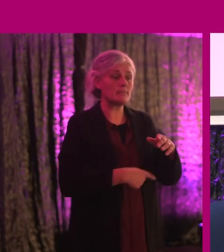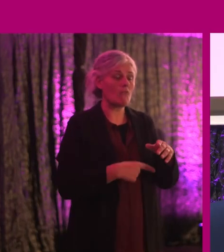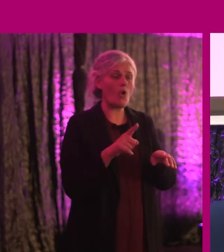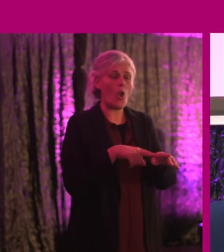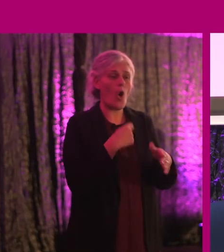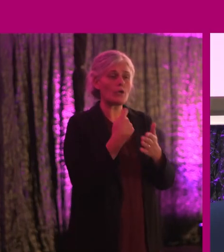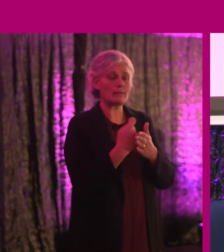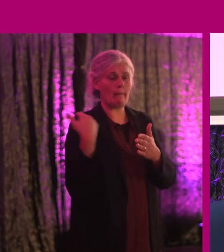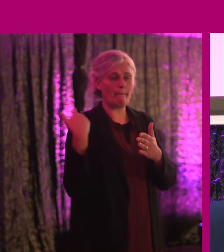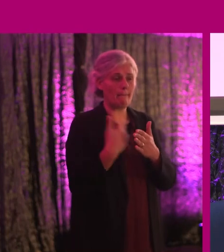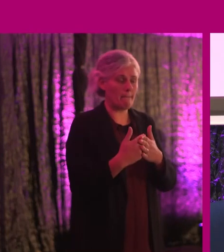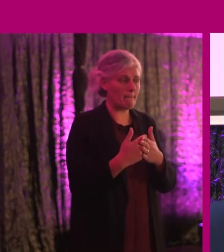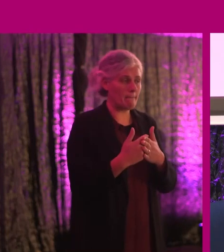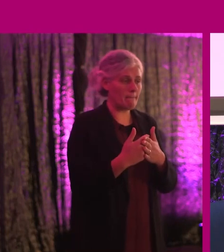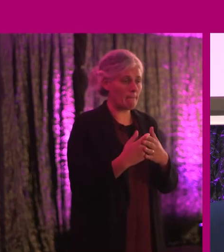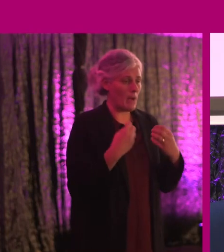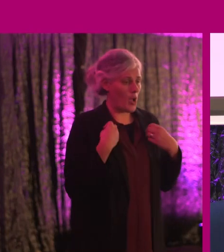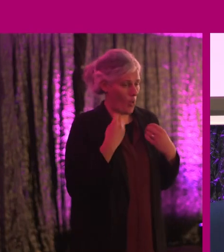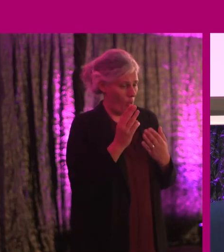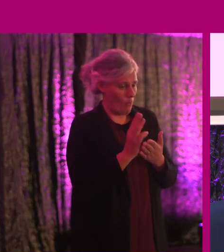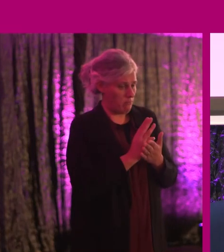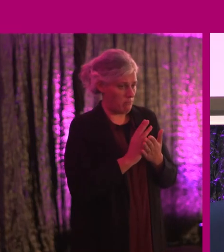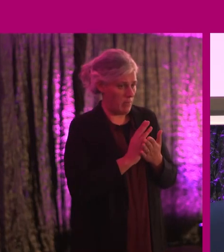By not owning my own, I became part of the problem.